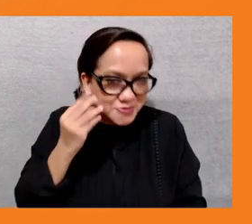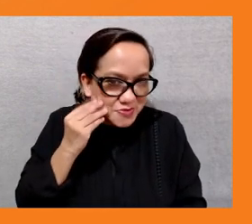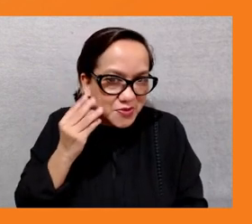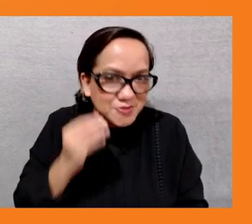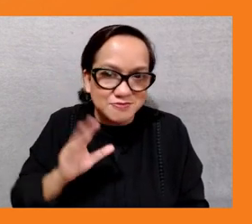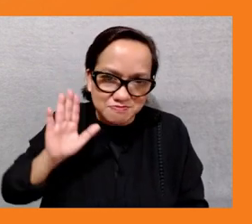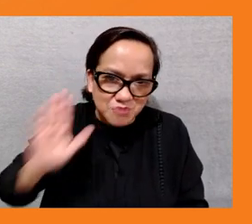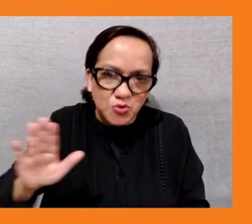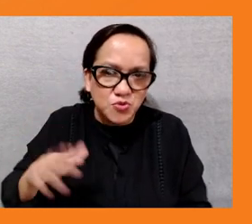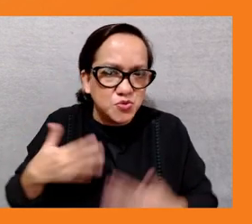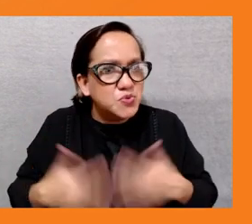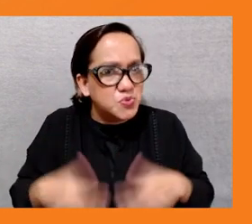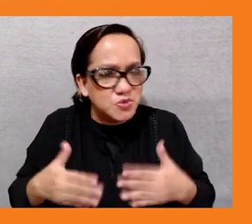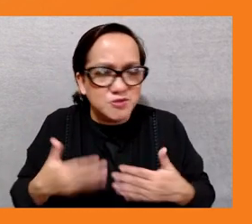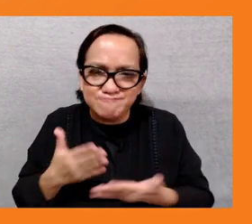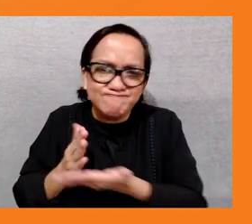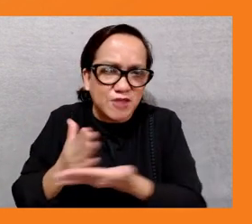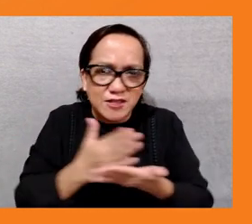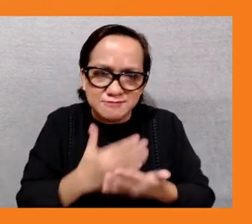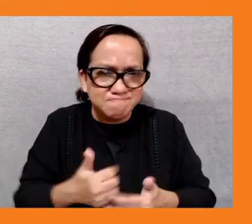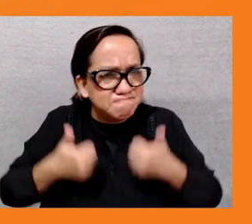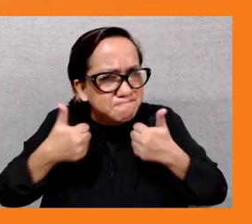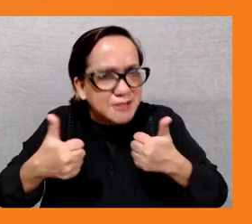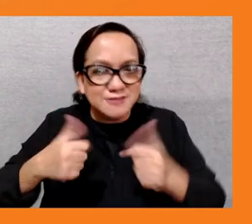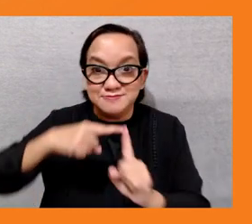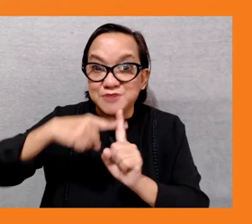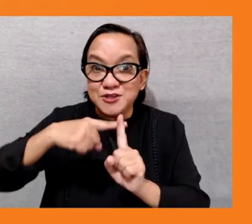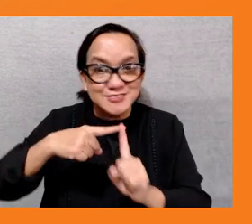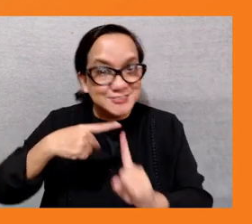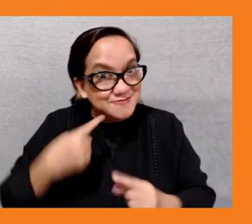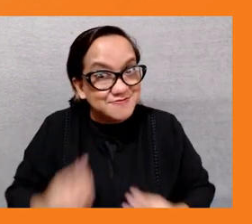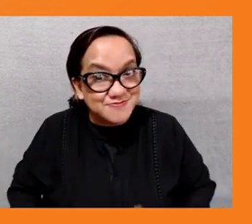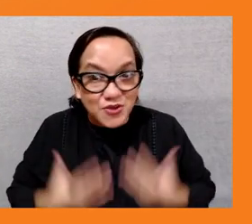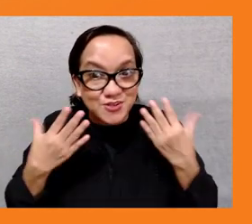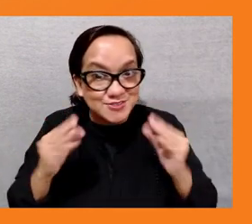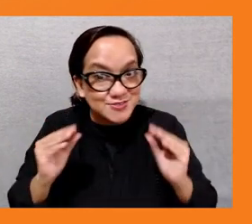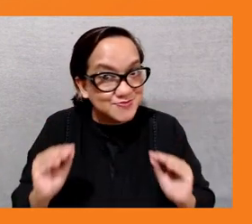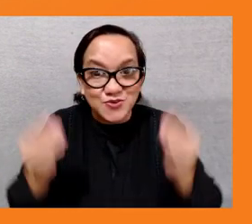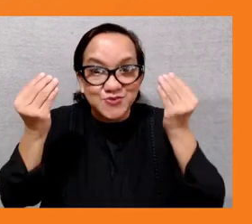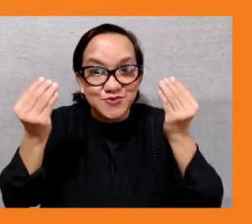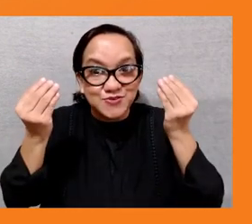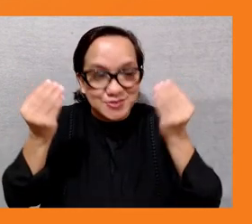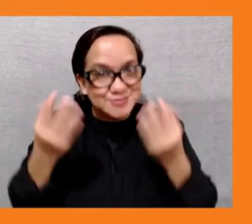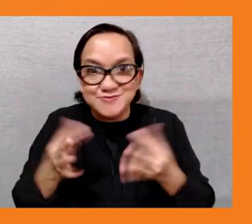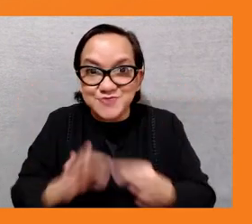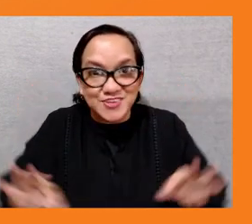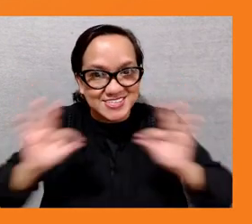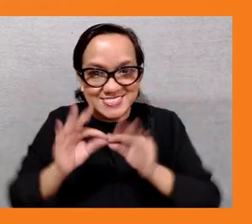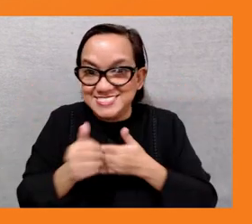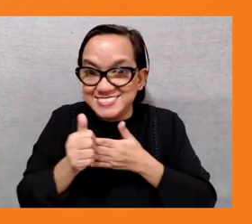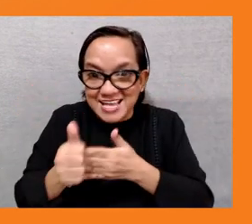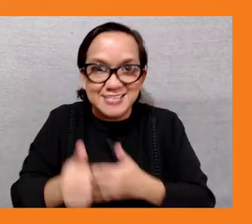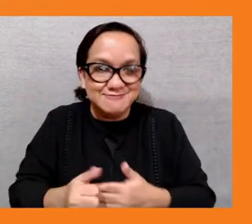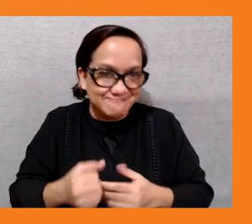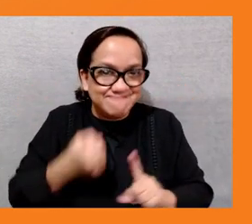young people themselves are the ones who want to lead in this movement so i'd like to say thank you again to each and every one